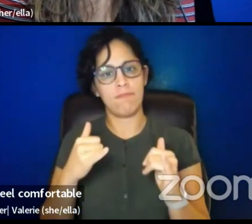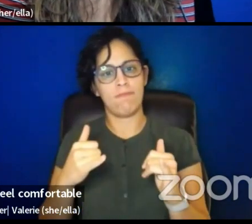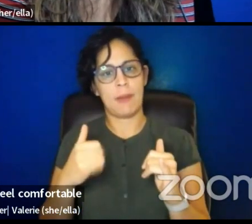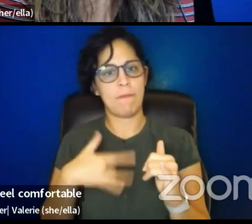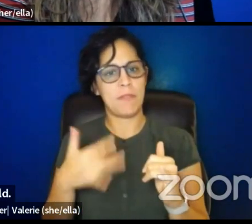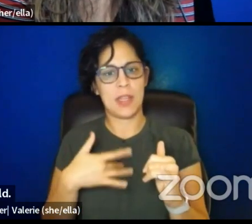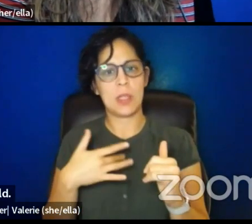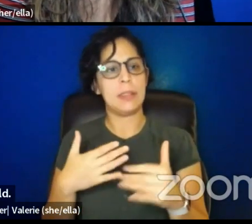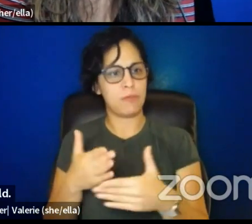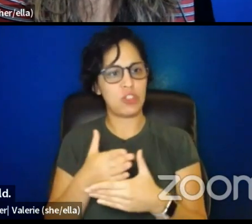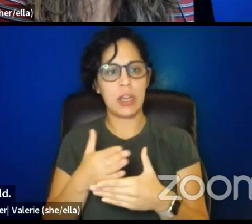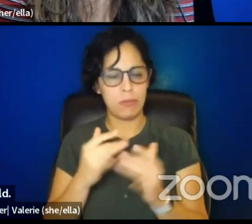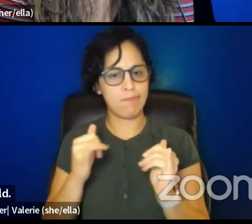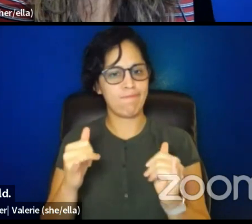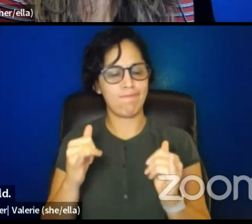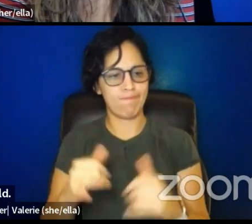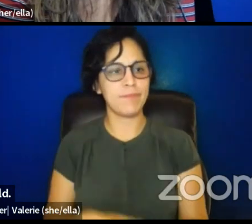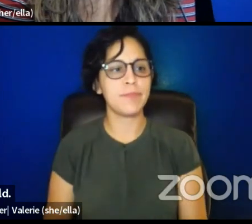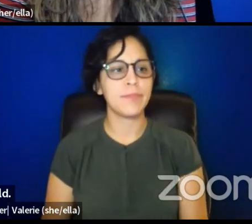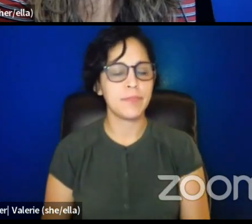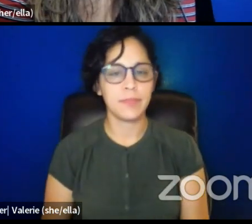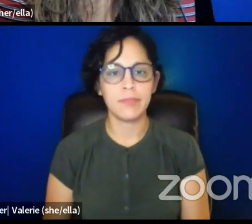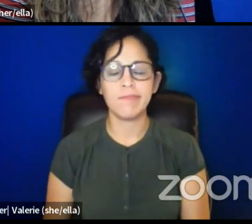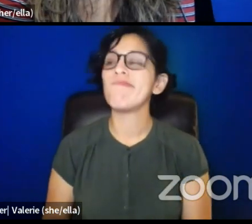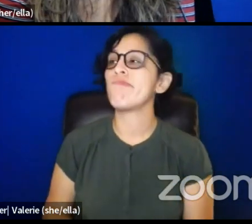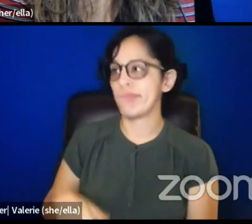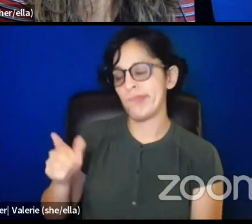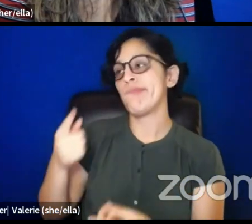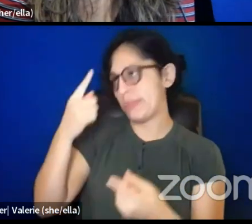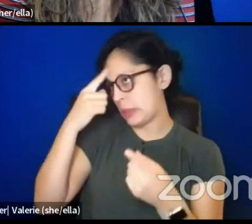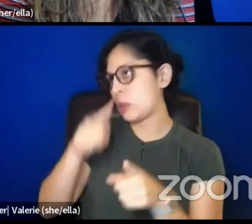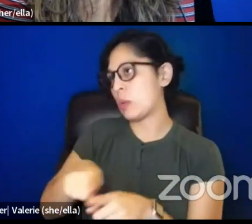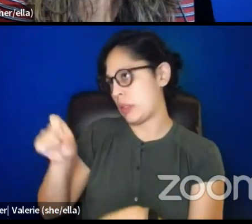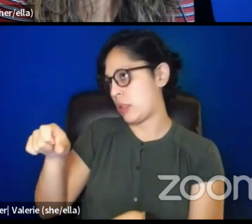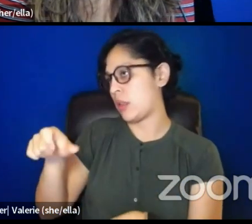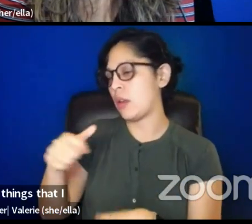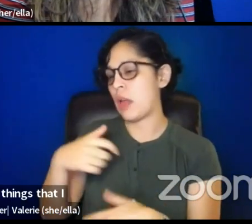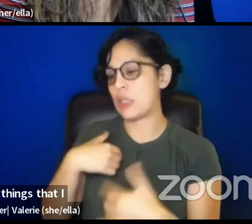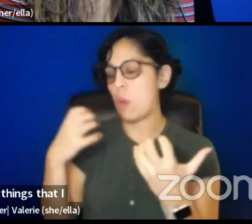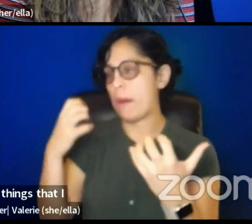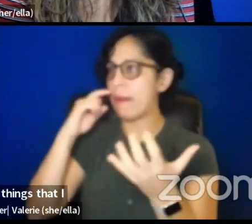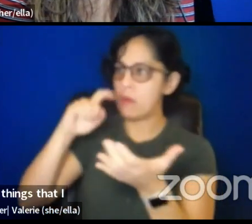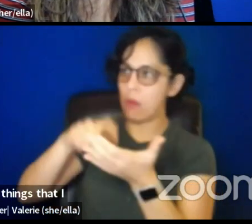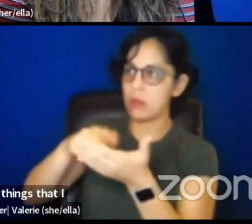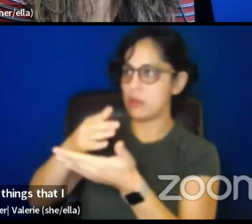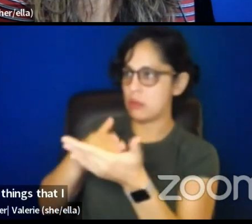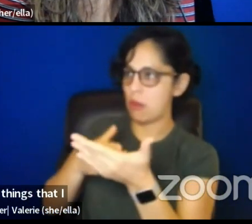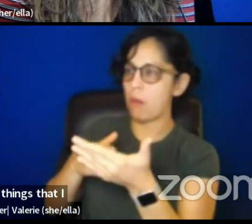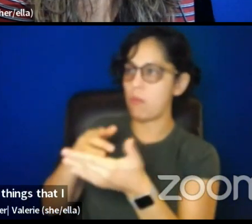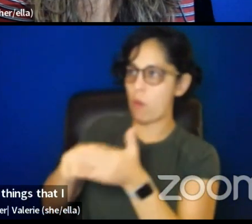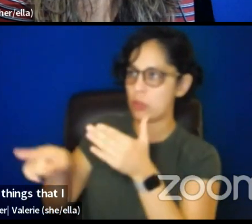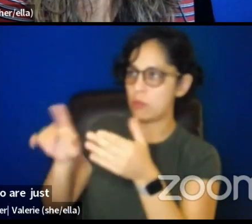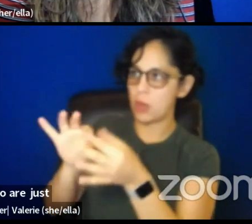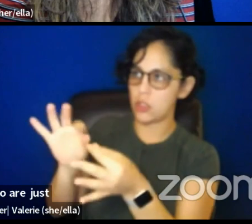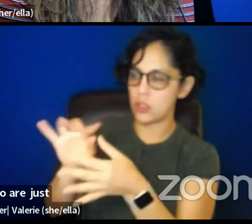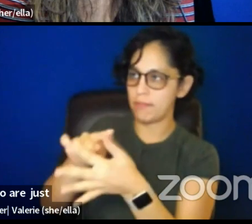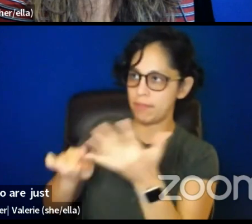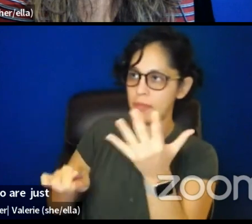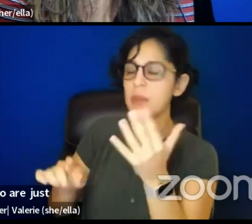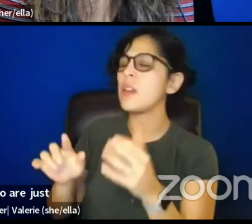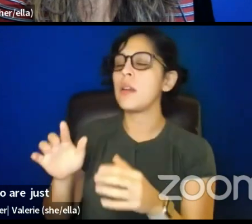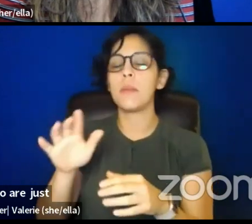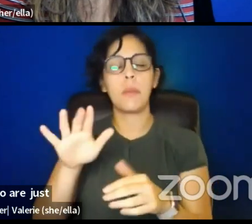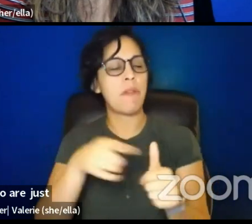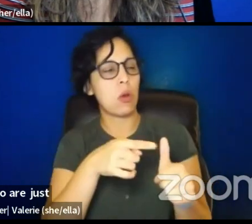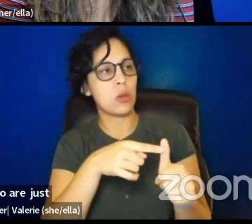One hundred percent. Um, just to lift up a couple of things I heard in there. One for those who are just joining us or who don't know,